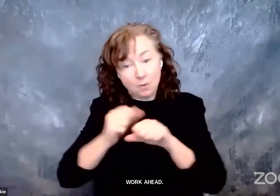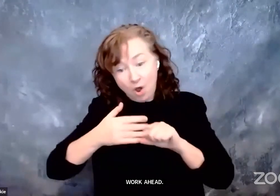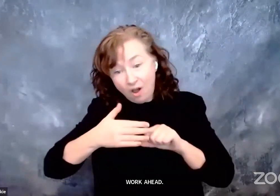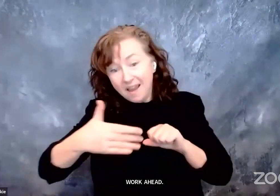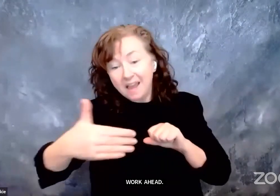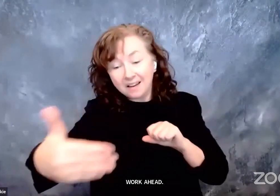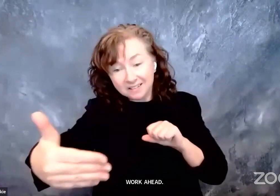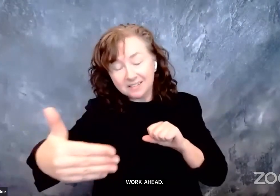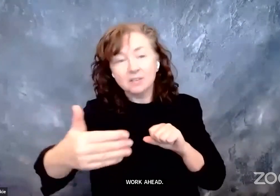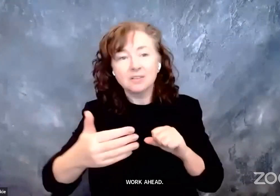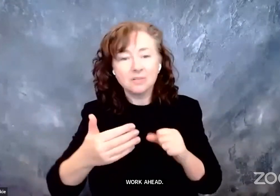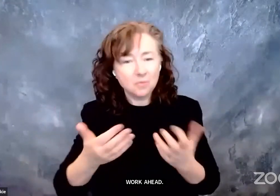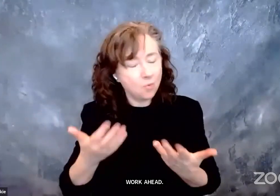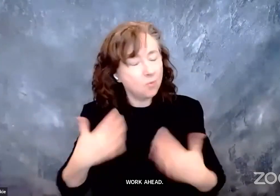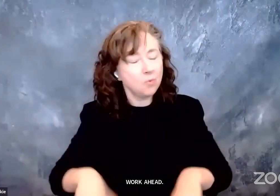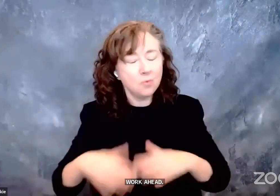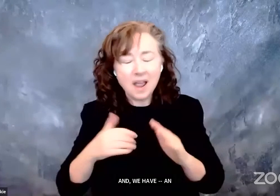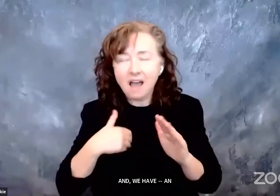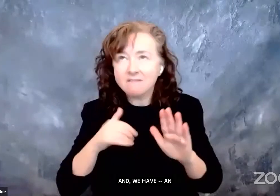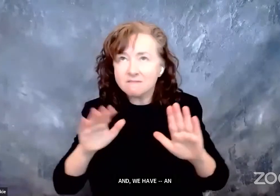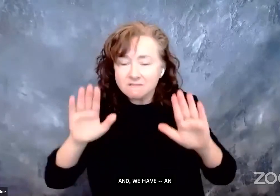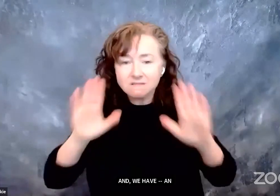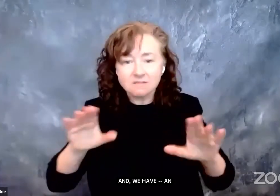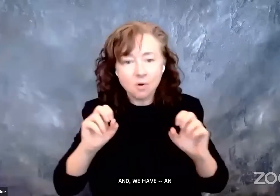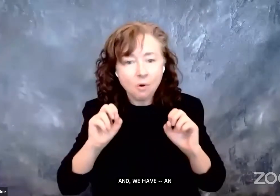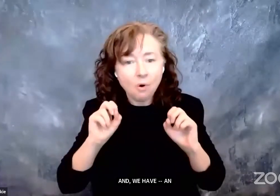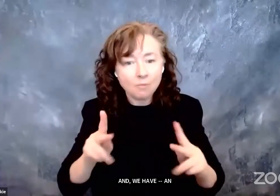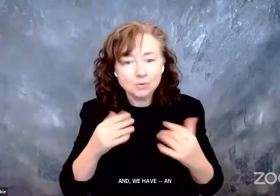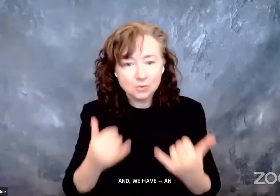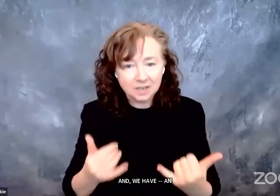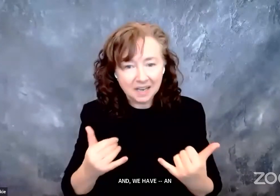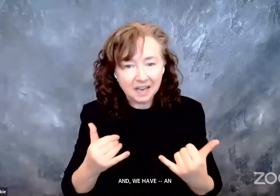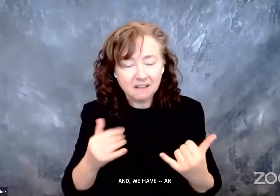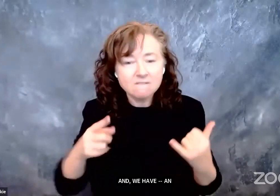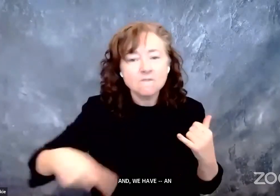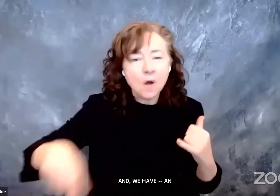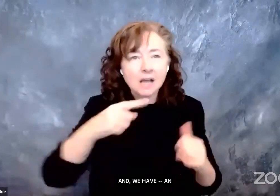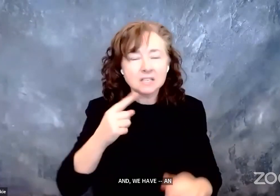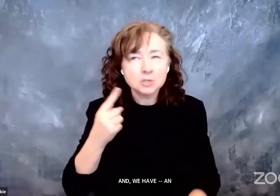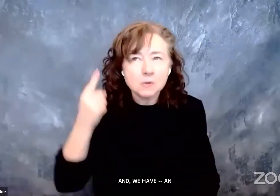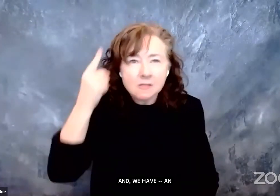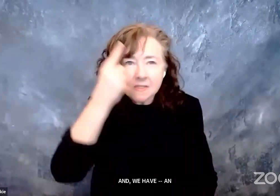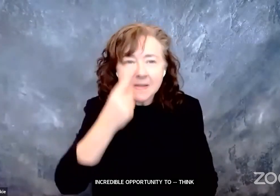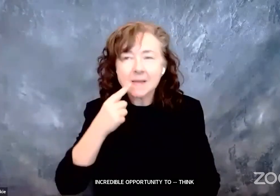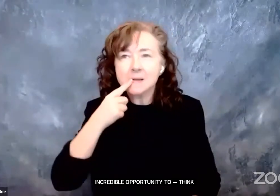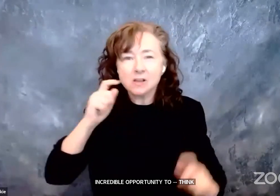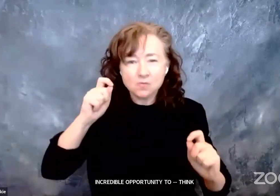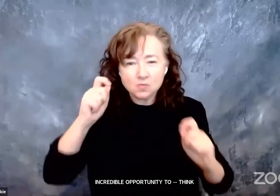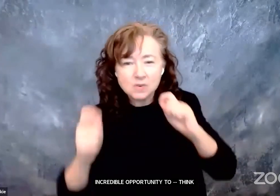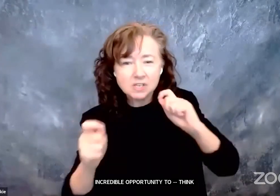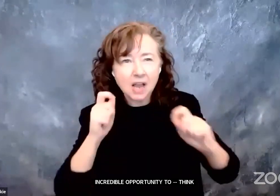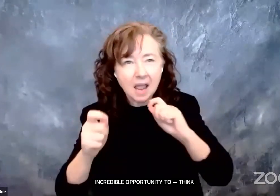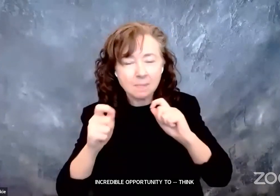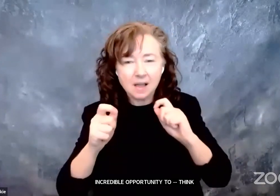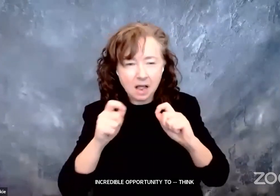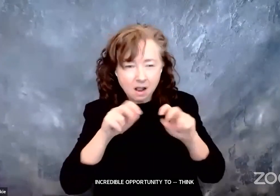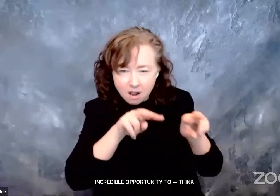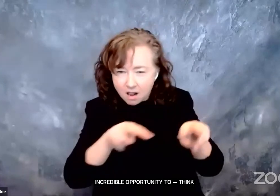an incredible opportunity to rethink, reshape our partnerships